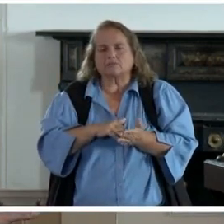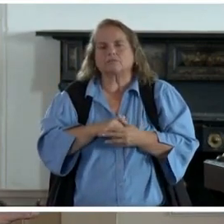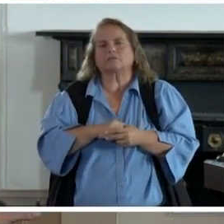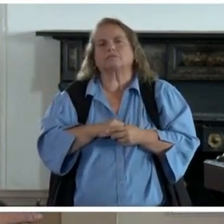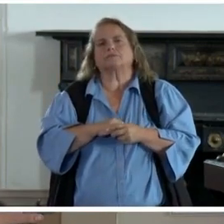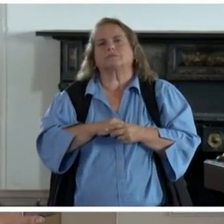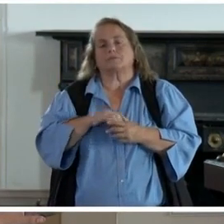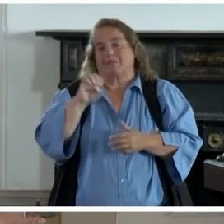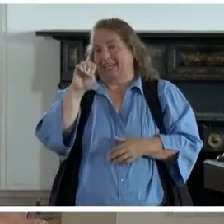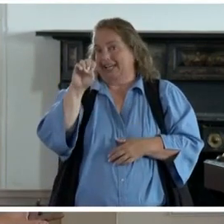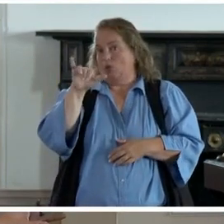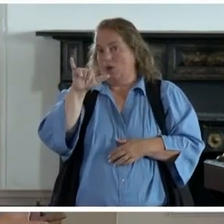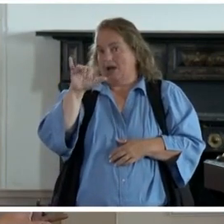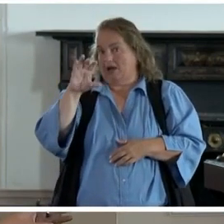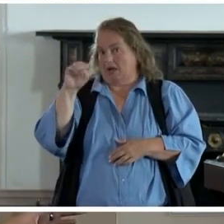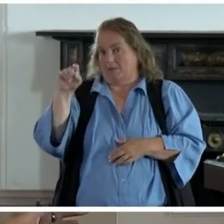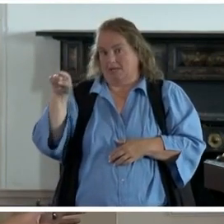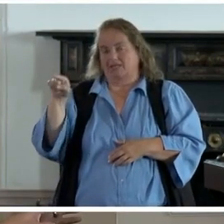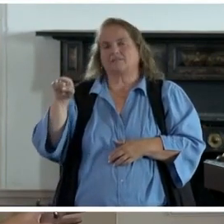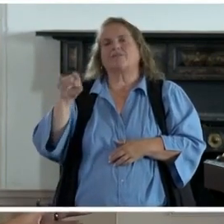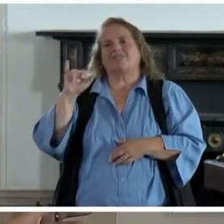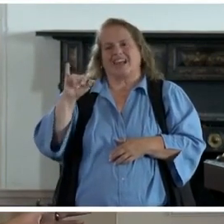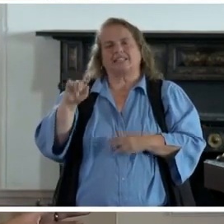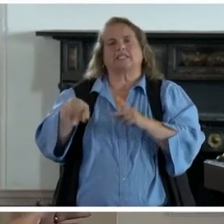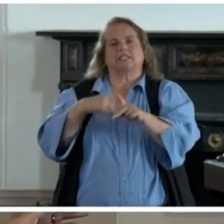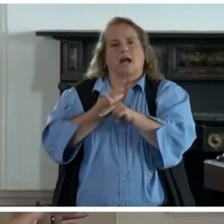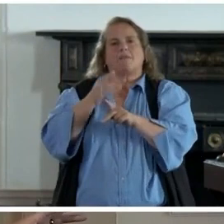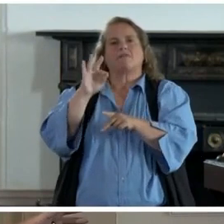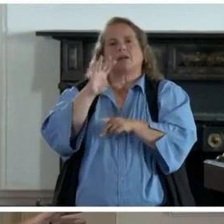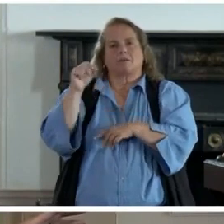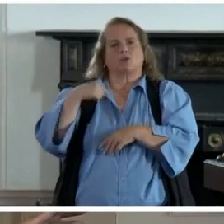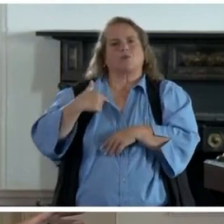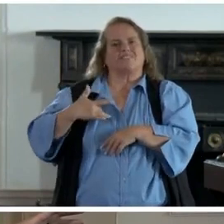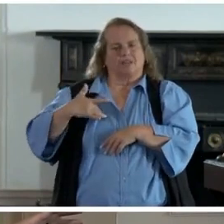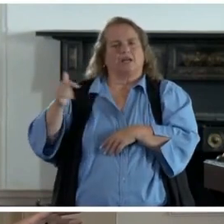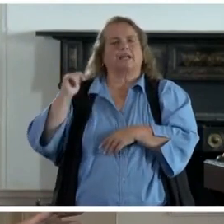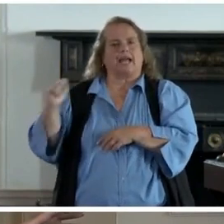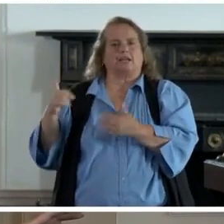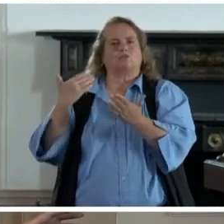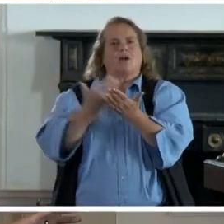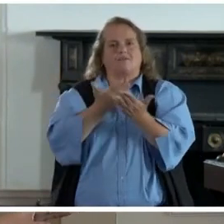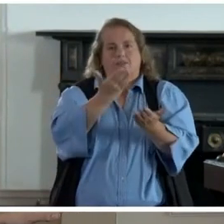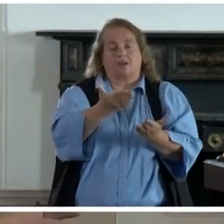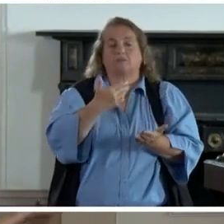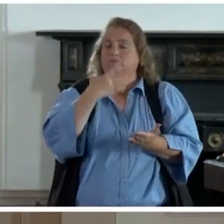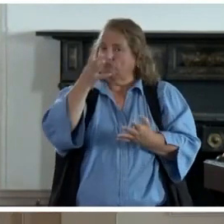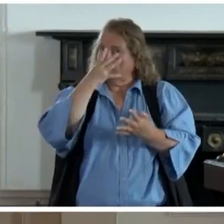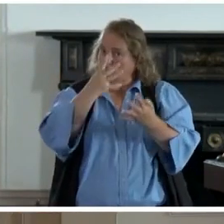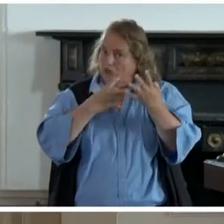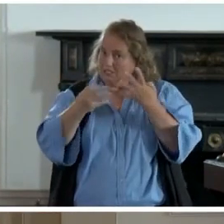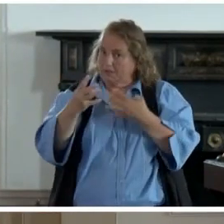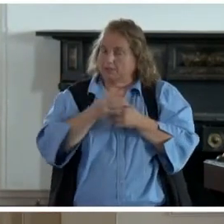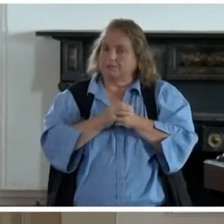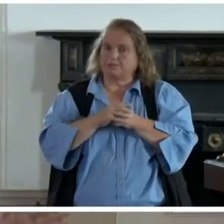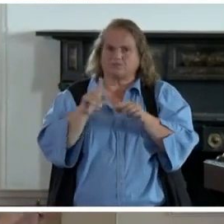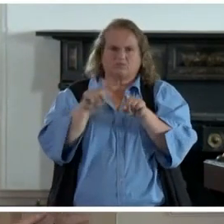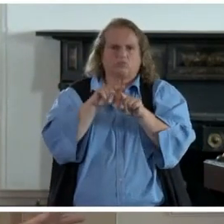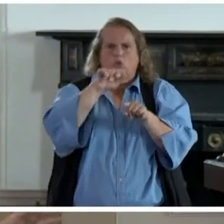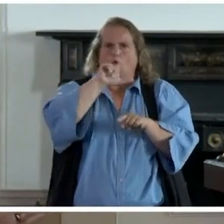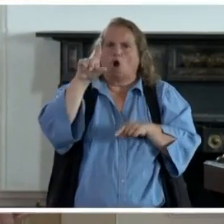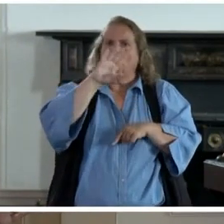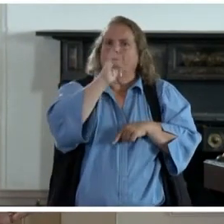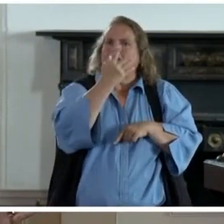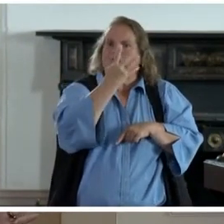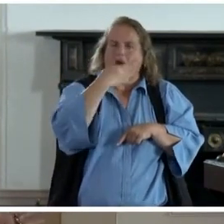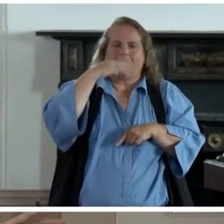EY is the type of company we believe that can help us get there. And I want to be transparent. Like all the big four, I know people have